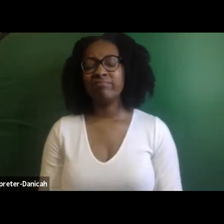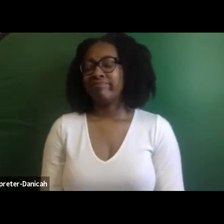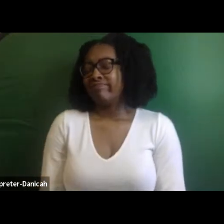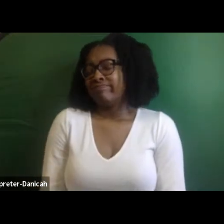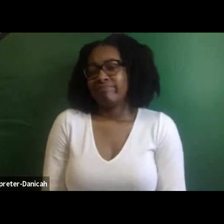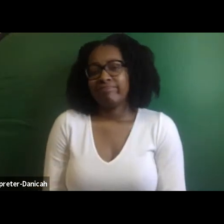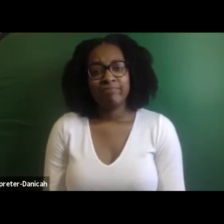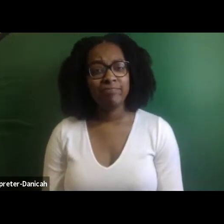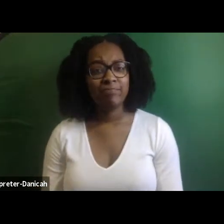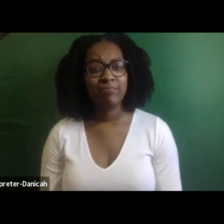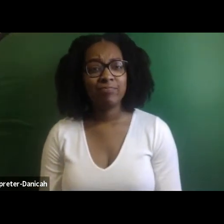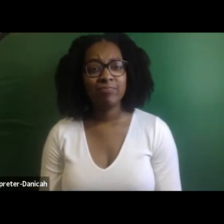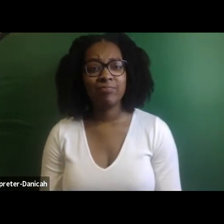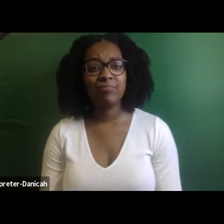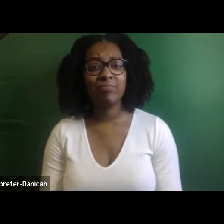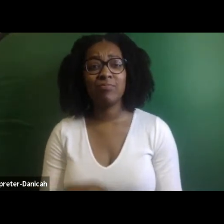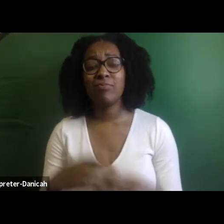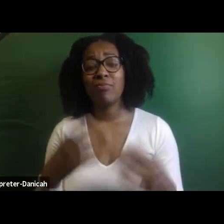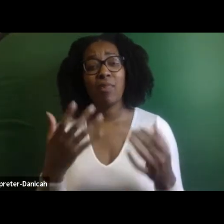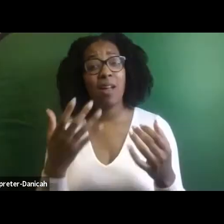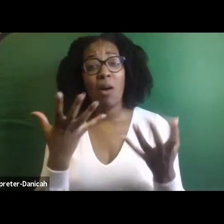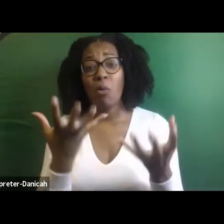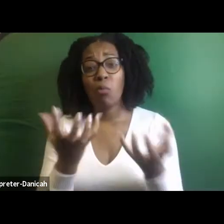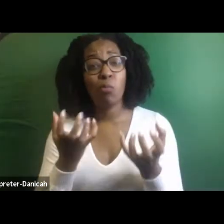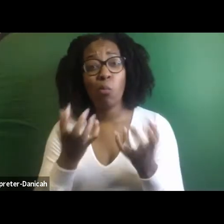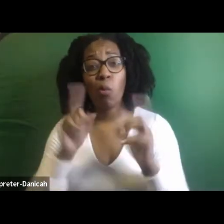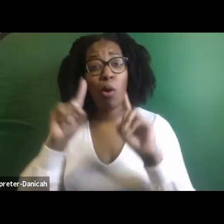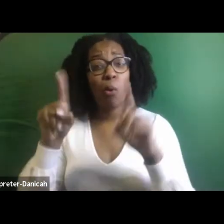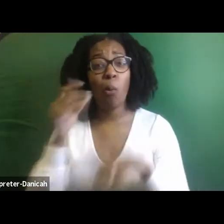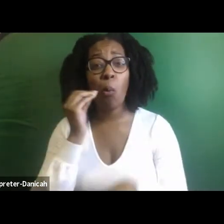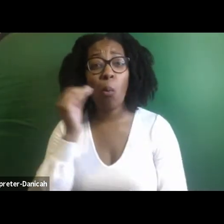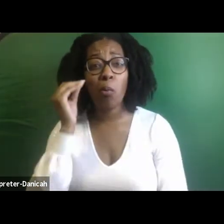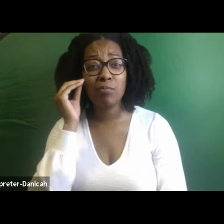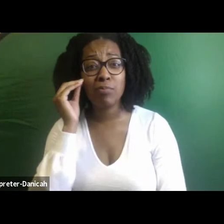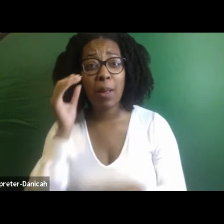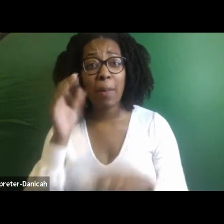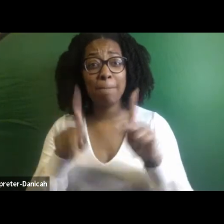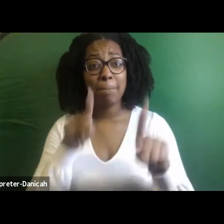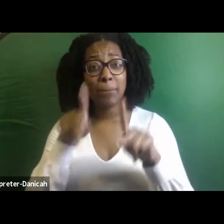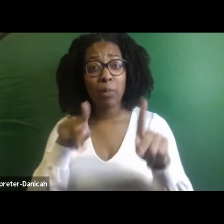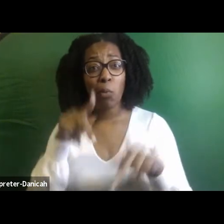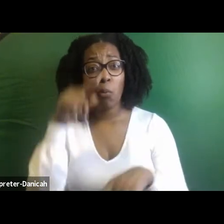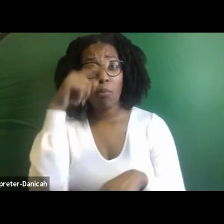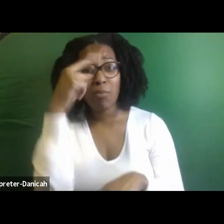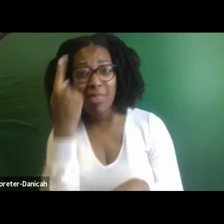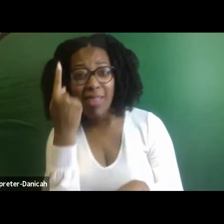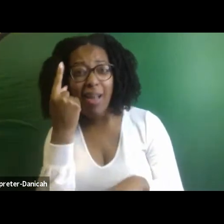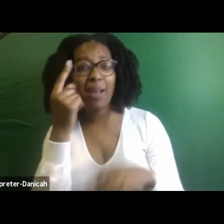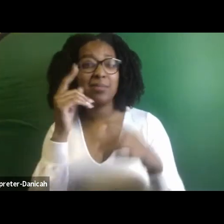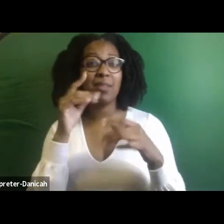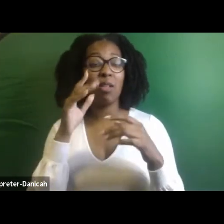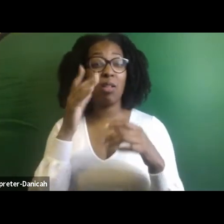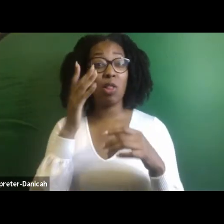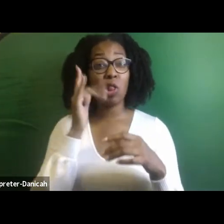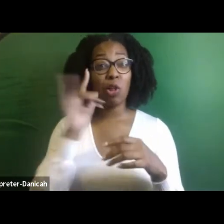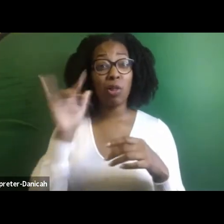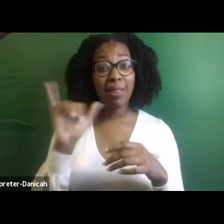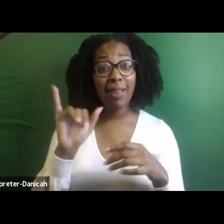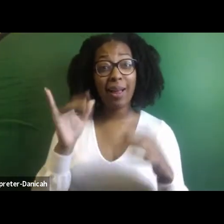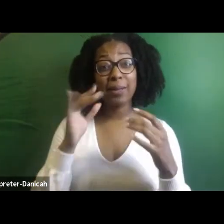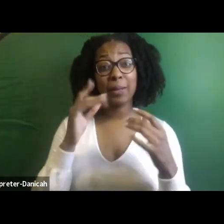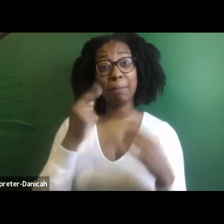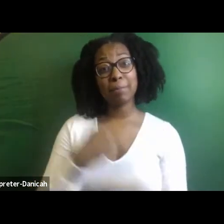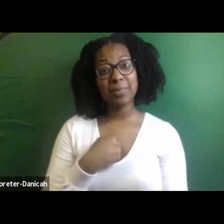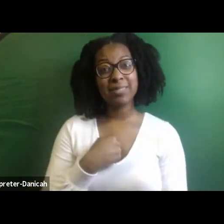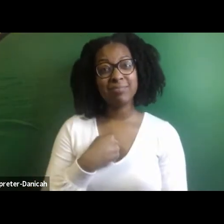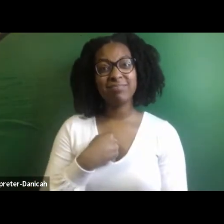I want to go home. I want to go home where everyone looks like me, where there's a reflection of me and everything and everyone. They know how to say my name. There's